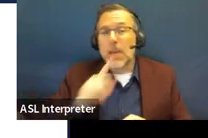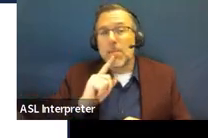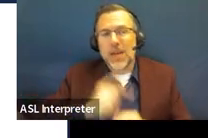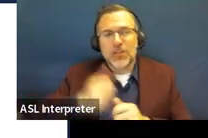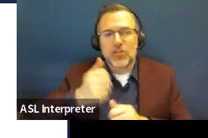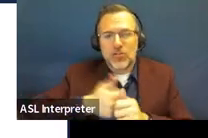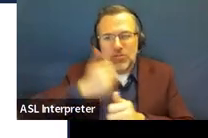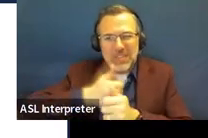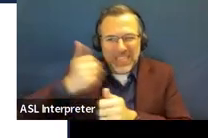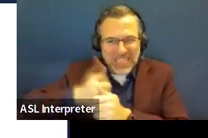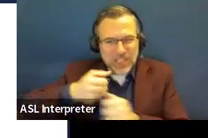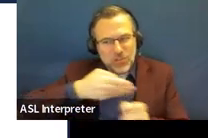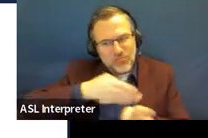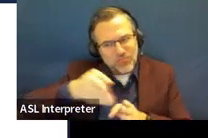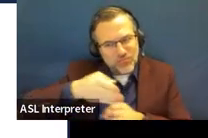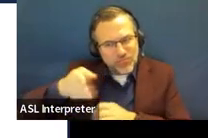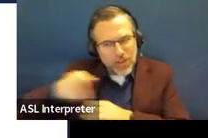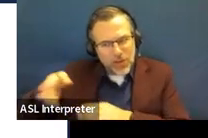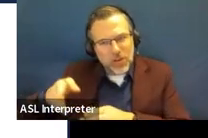covered and addressed.